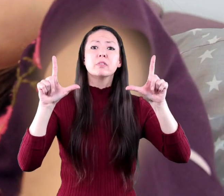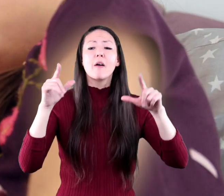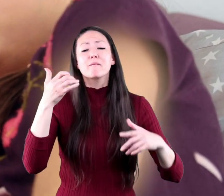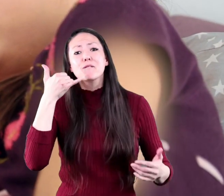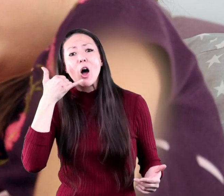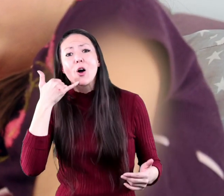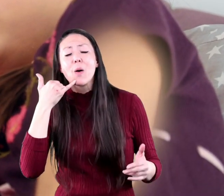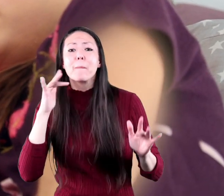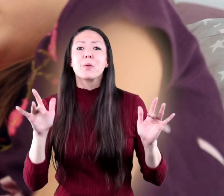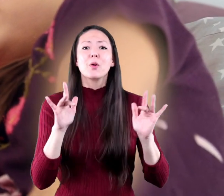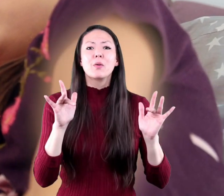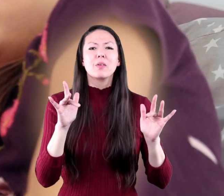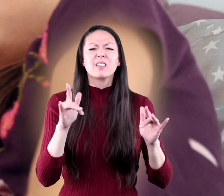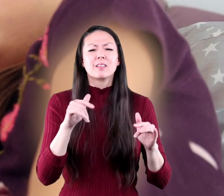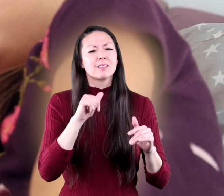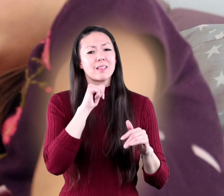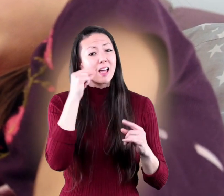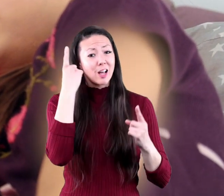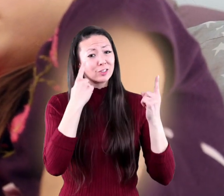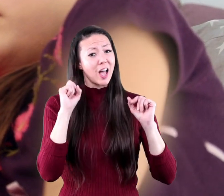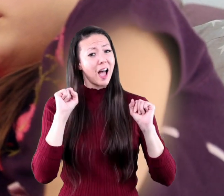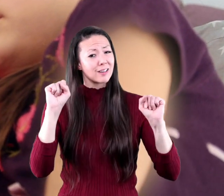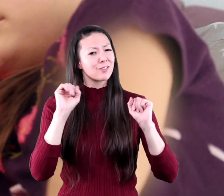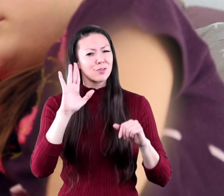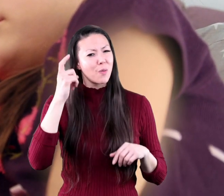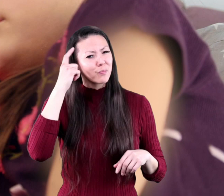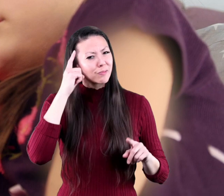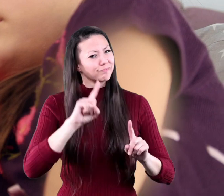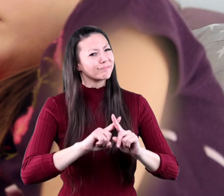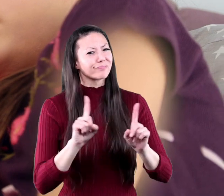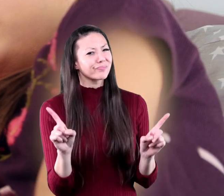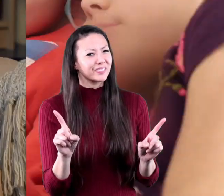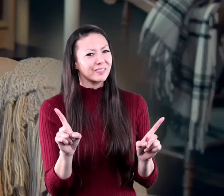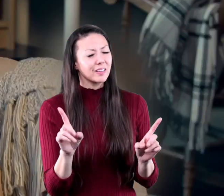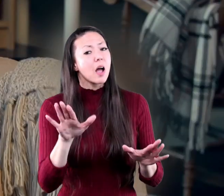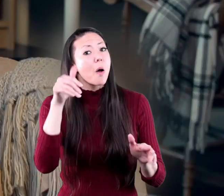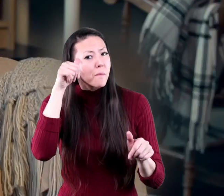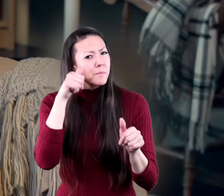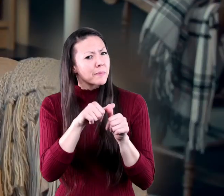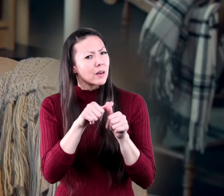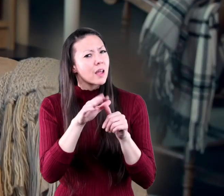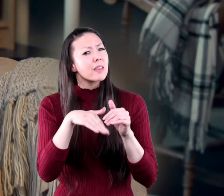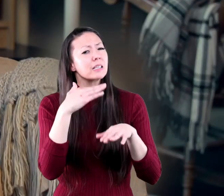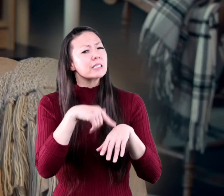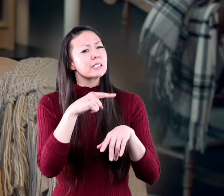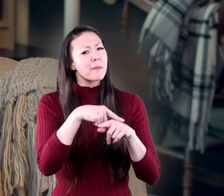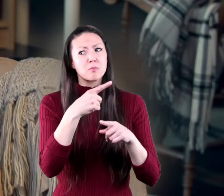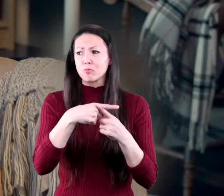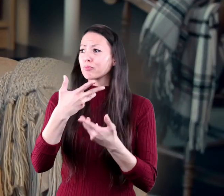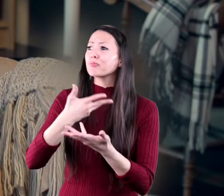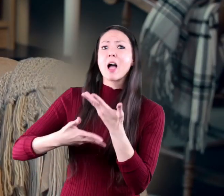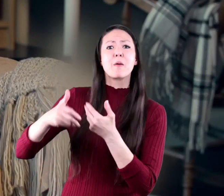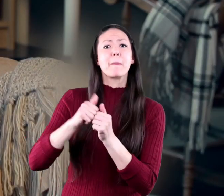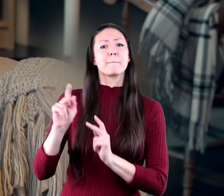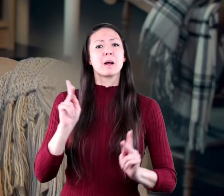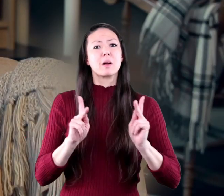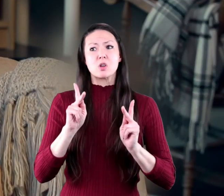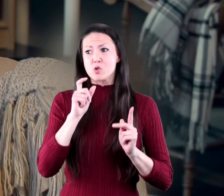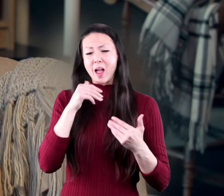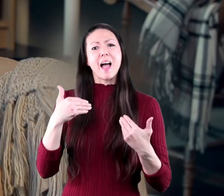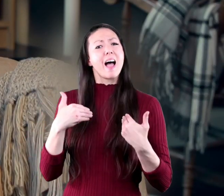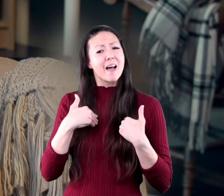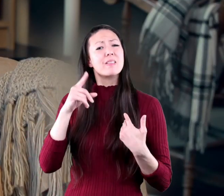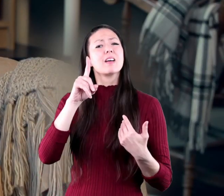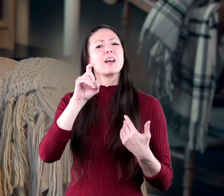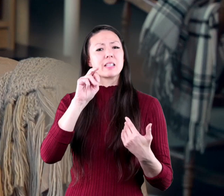smartphone is not the same as exercising your brain remember the next time you are around someone who has